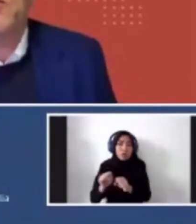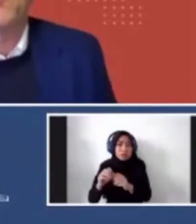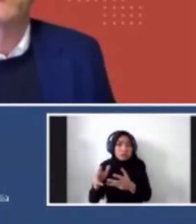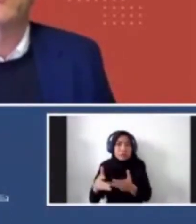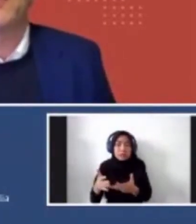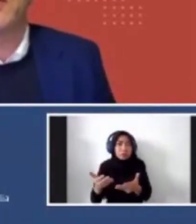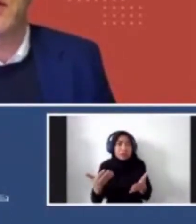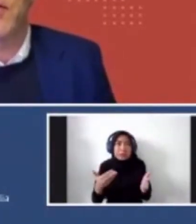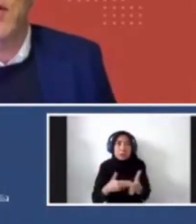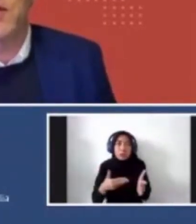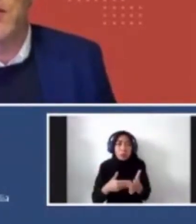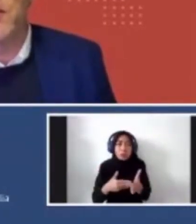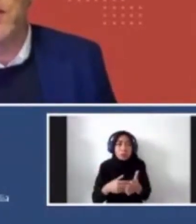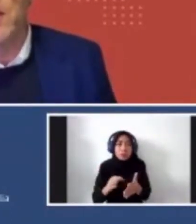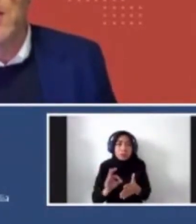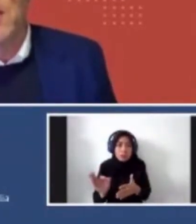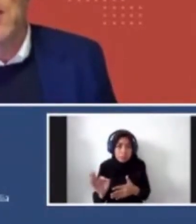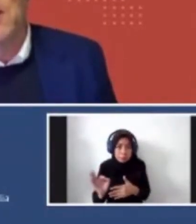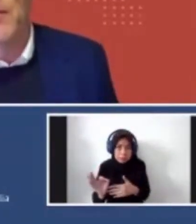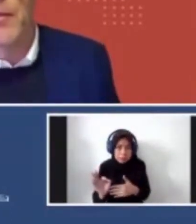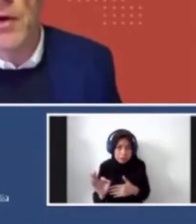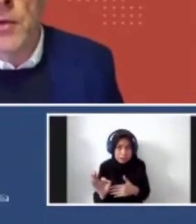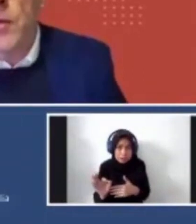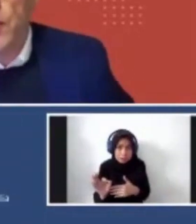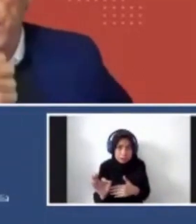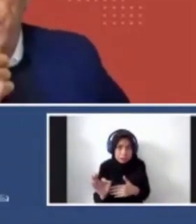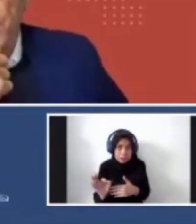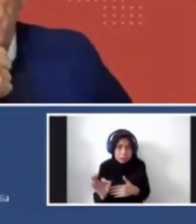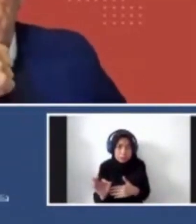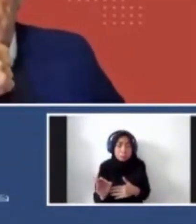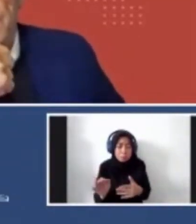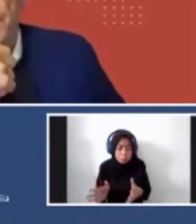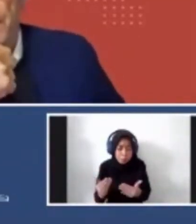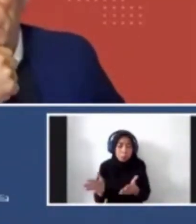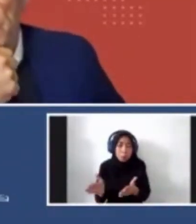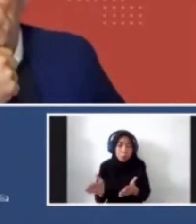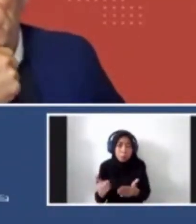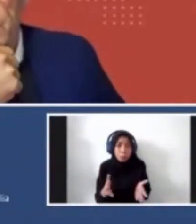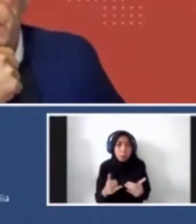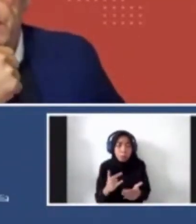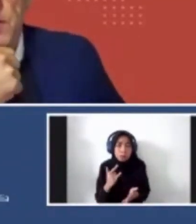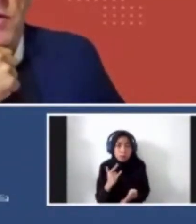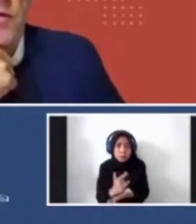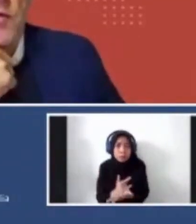And then construction, because we're tied to the construction industry, those, those projects, um, construction industry didn't really shot